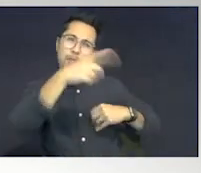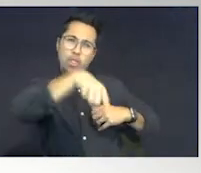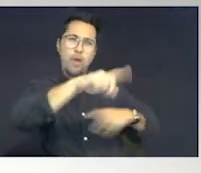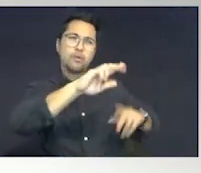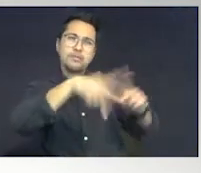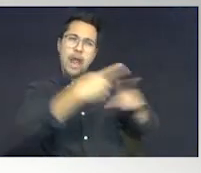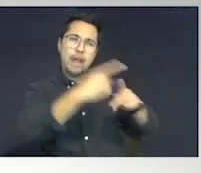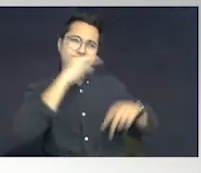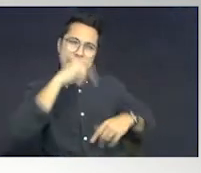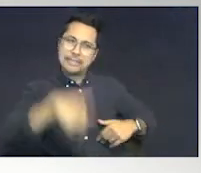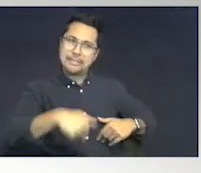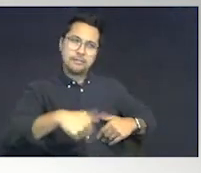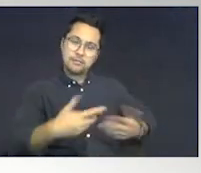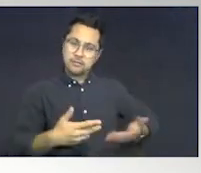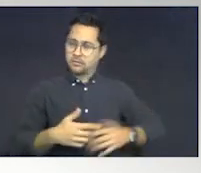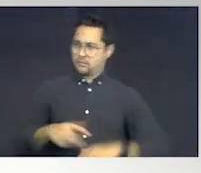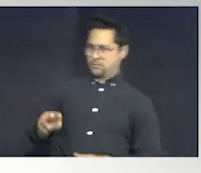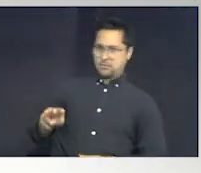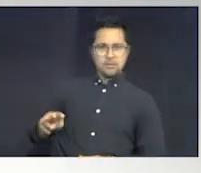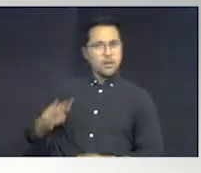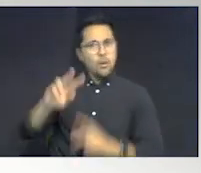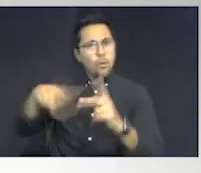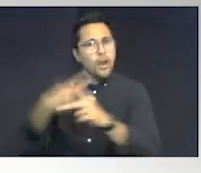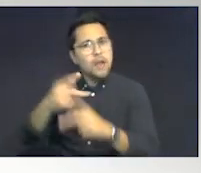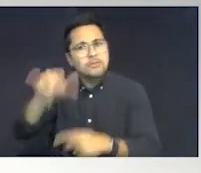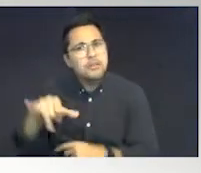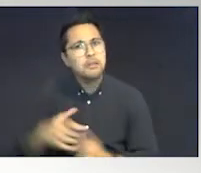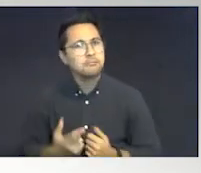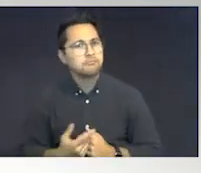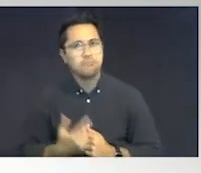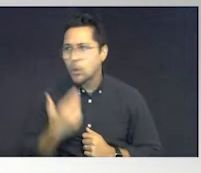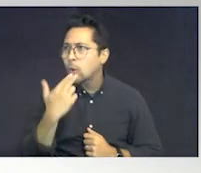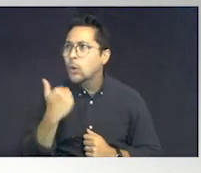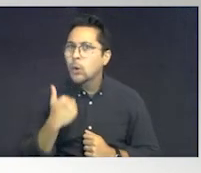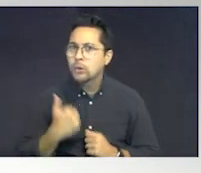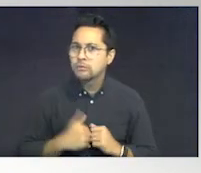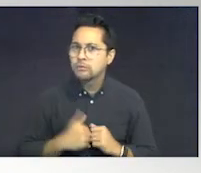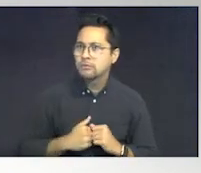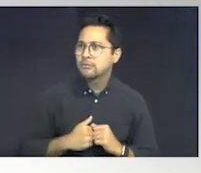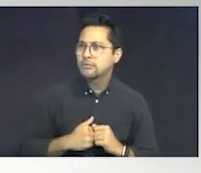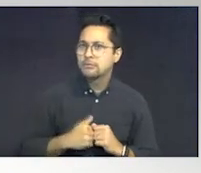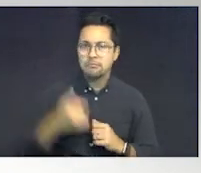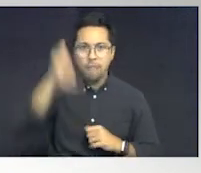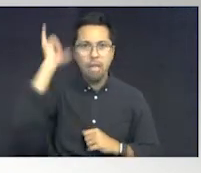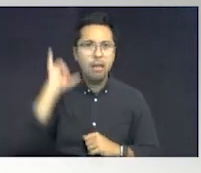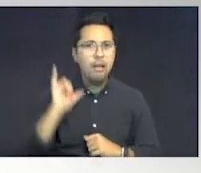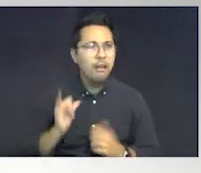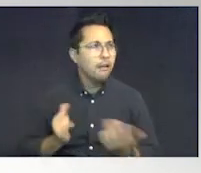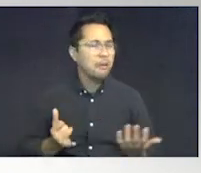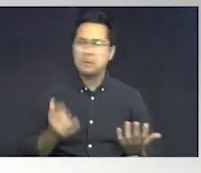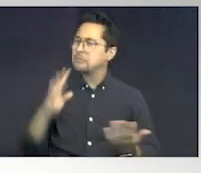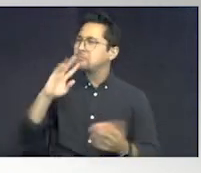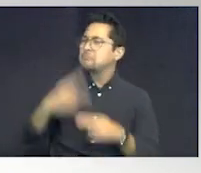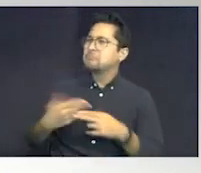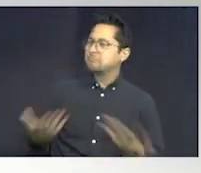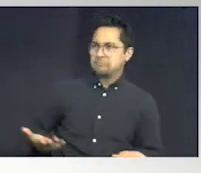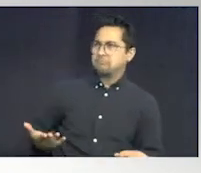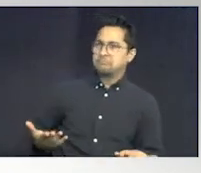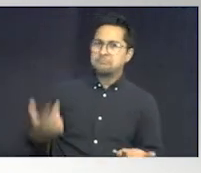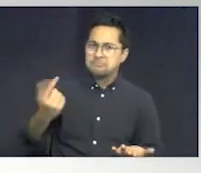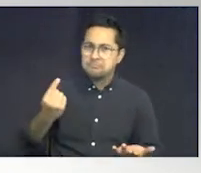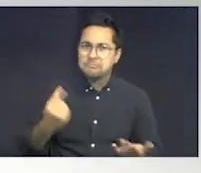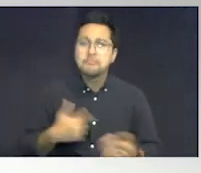kids here. What kind would that be? Cute? Blonde? What are we talking here, right?